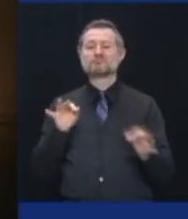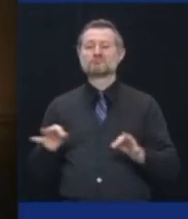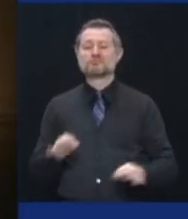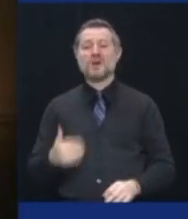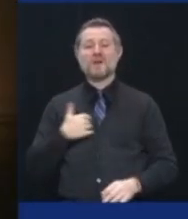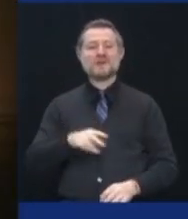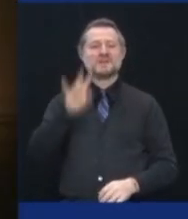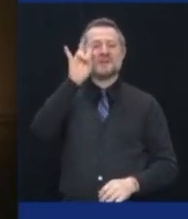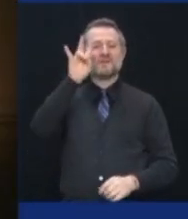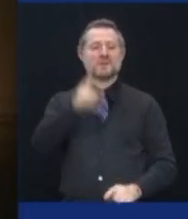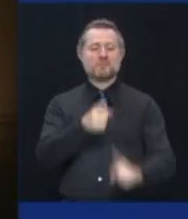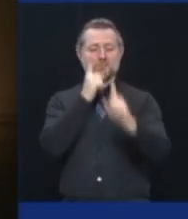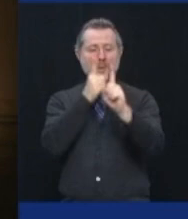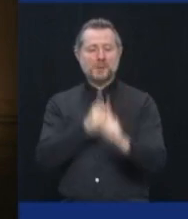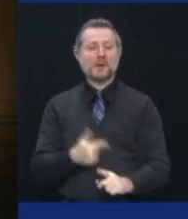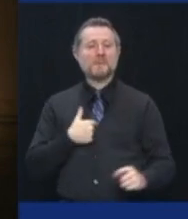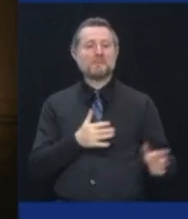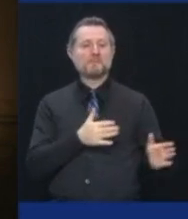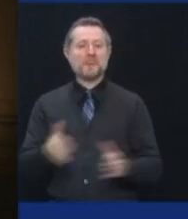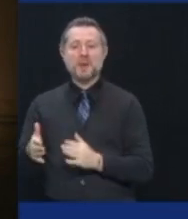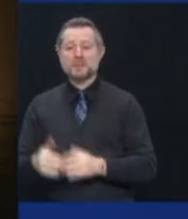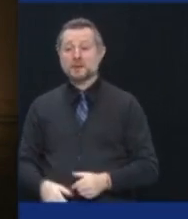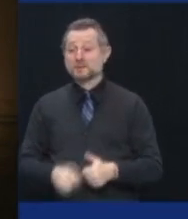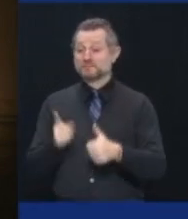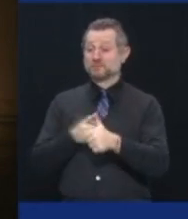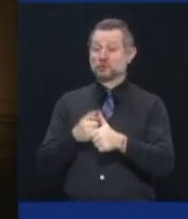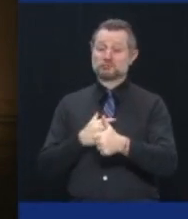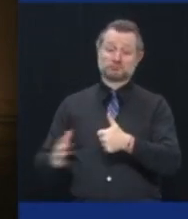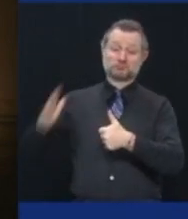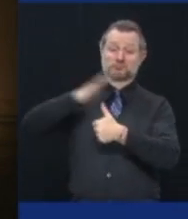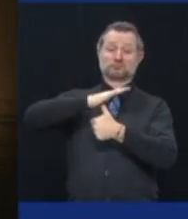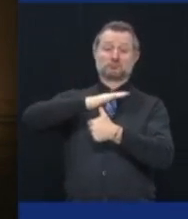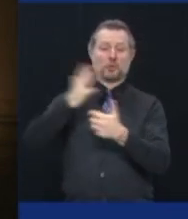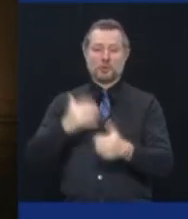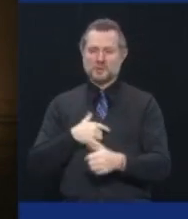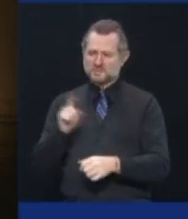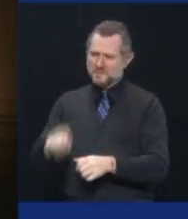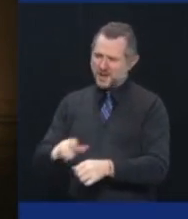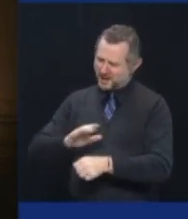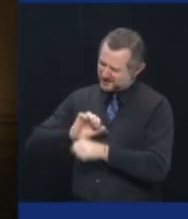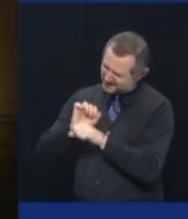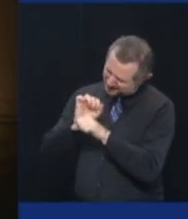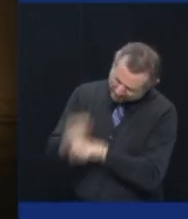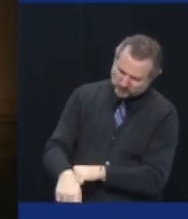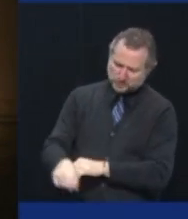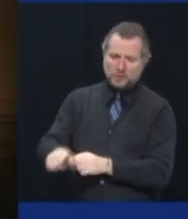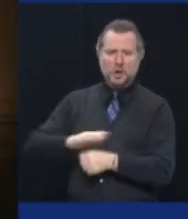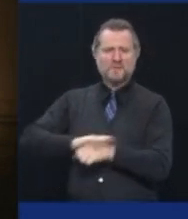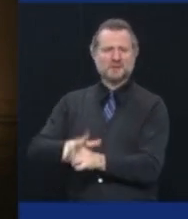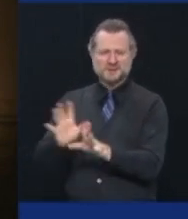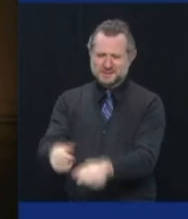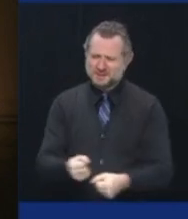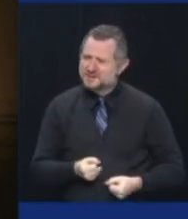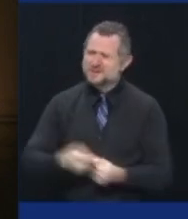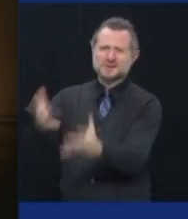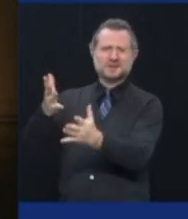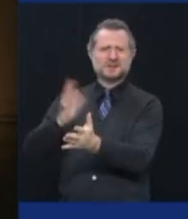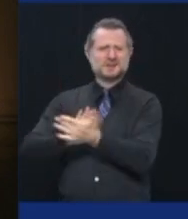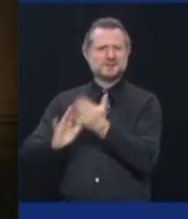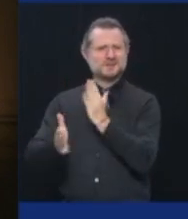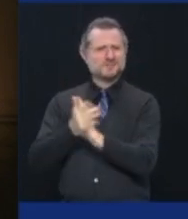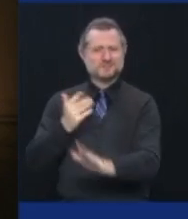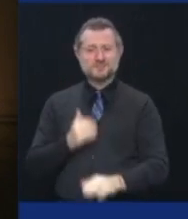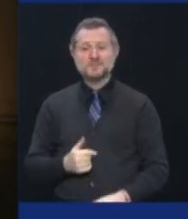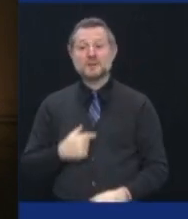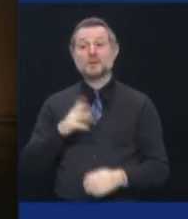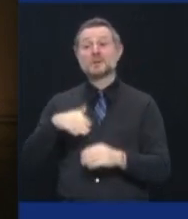we must defeat COVID and beat back the assault as the virus rages in these next few